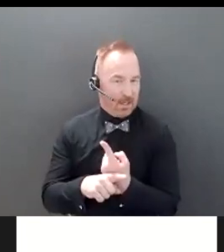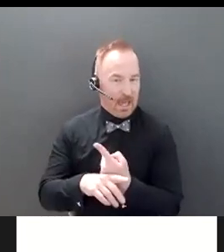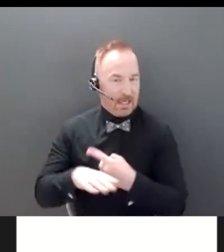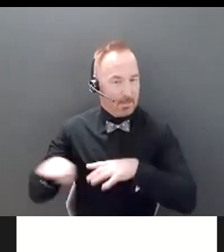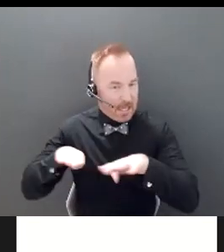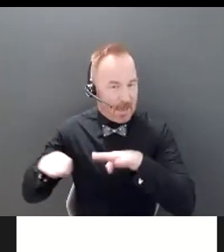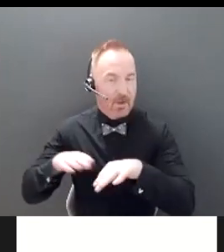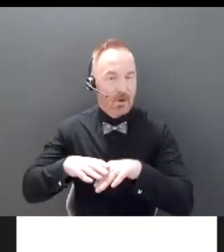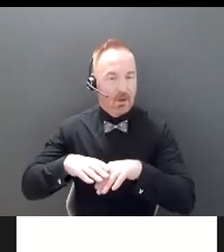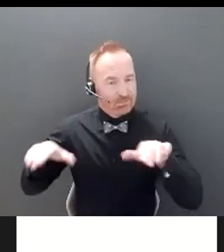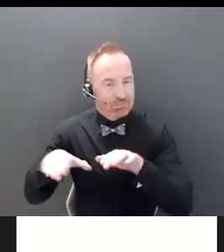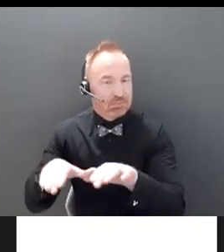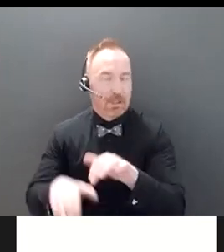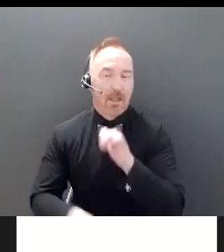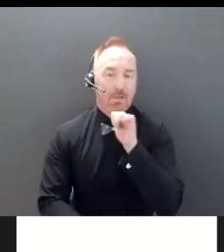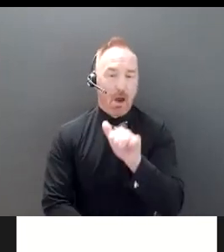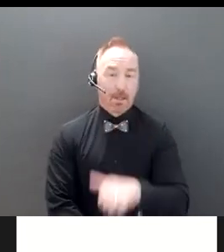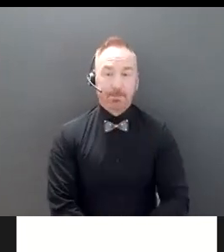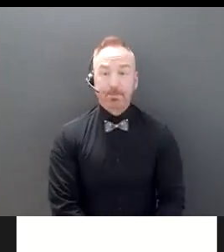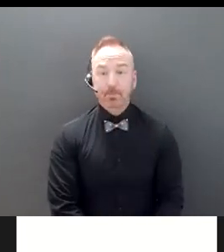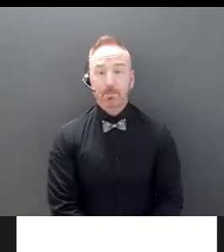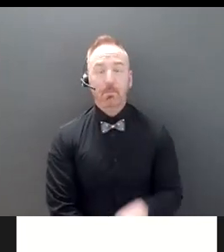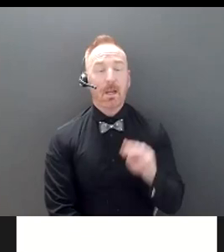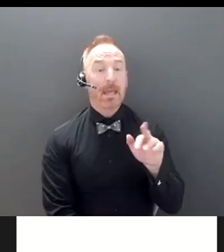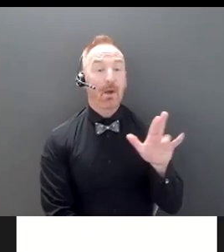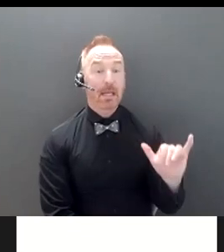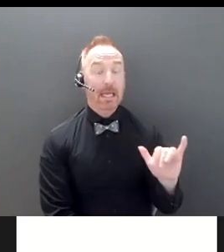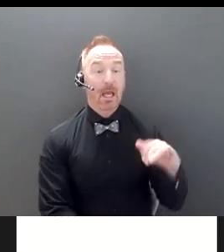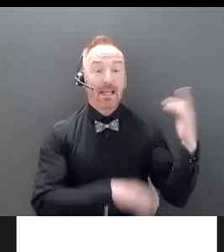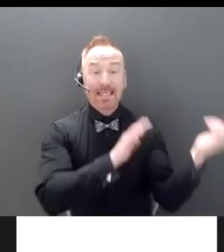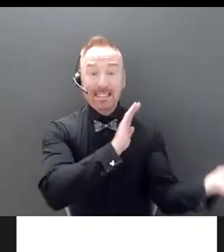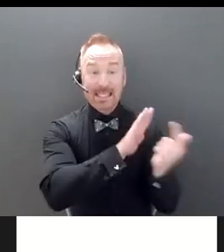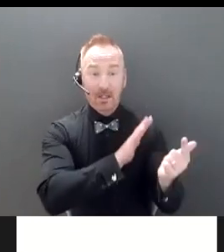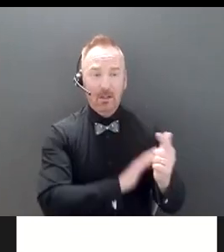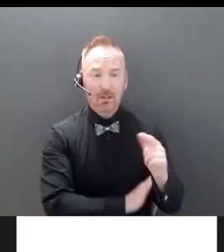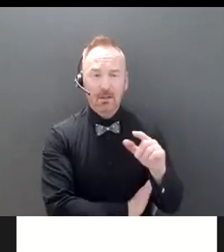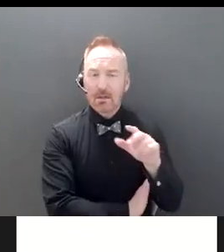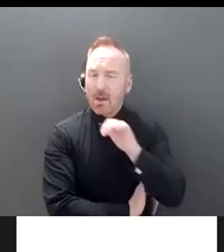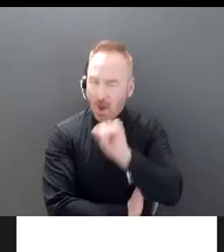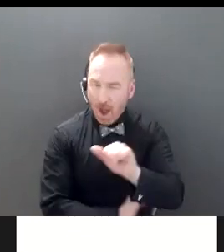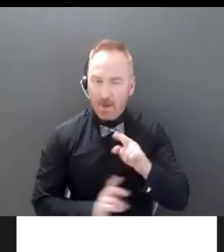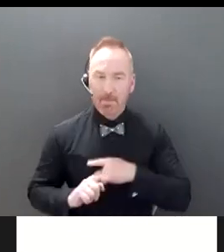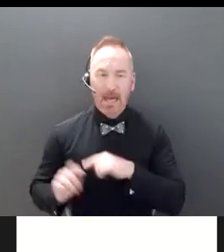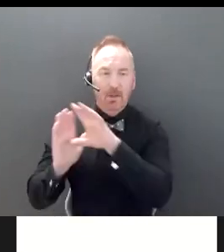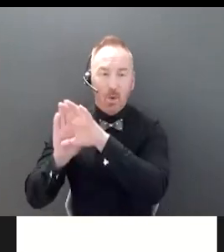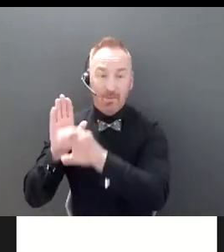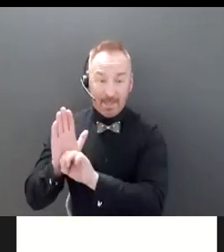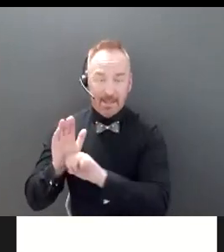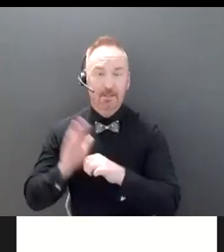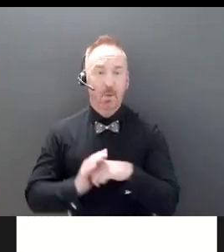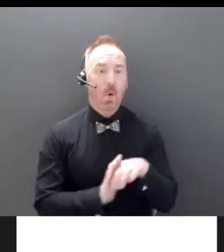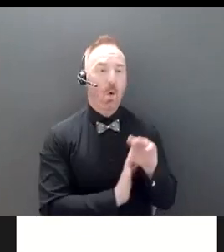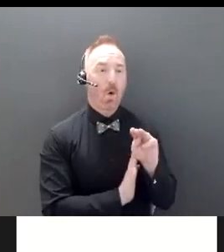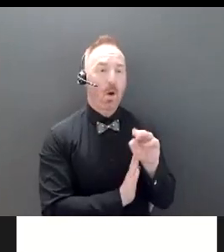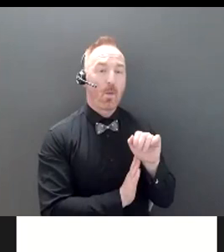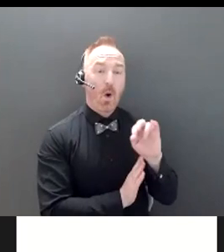Technically not illegal, but it's ethically, morally wrong, definitely. So, as we